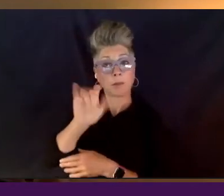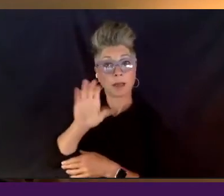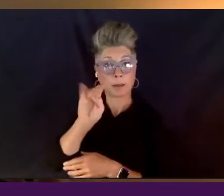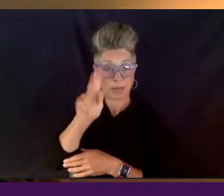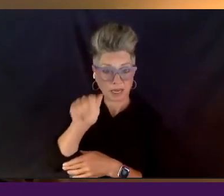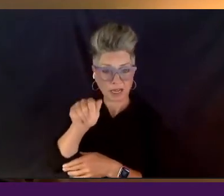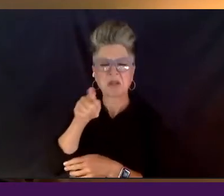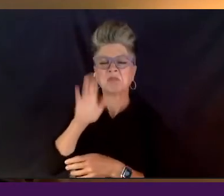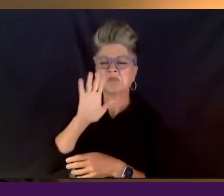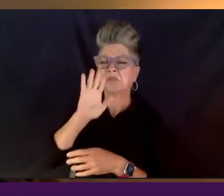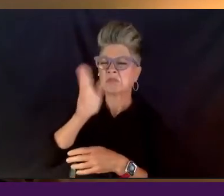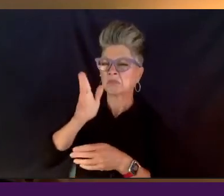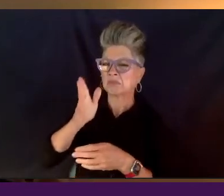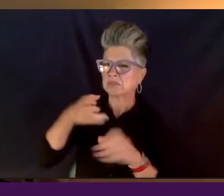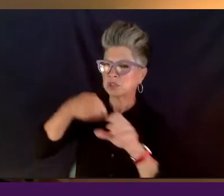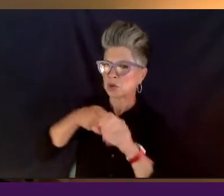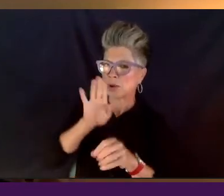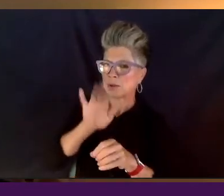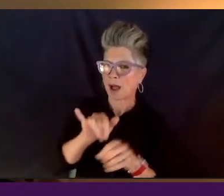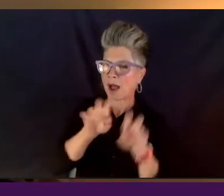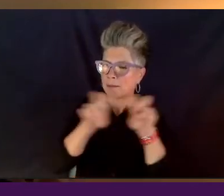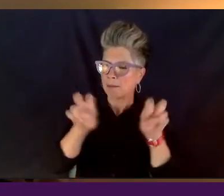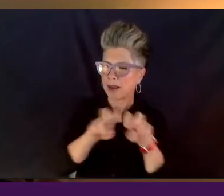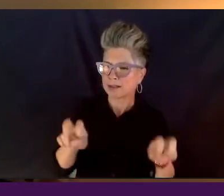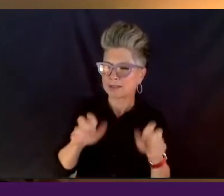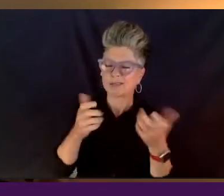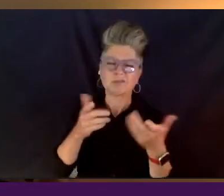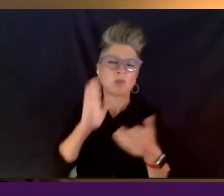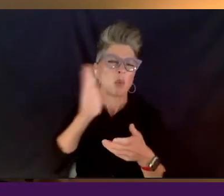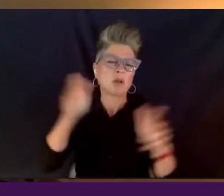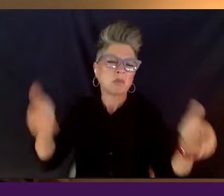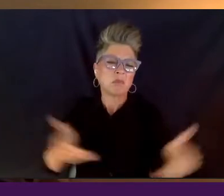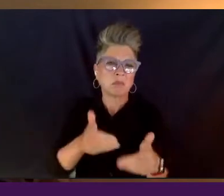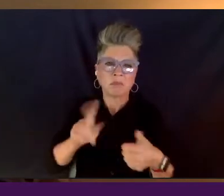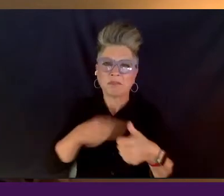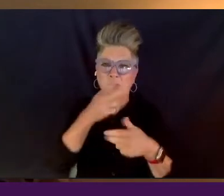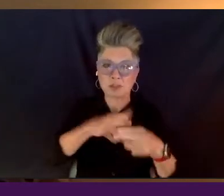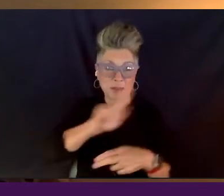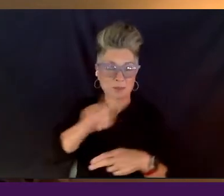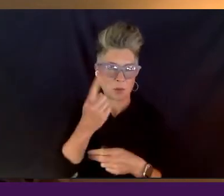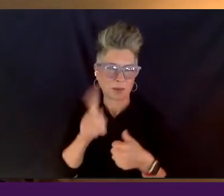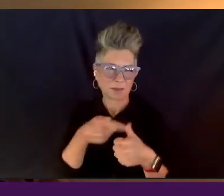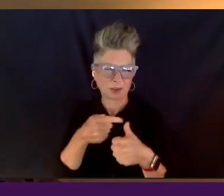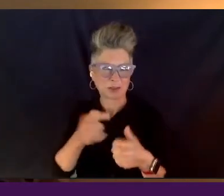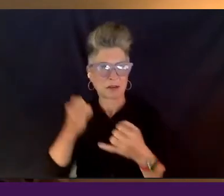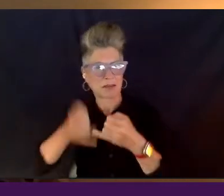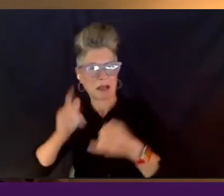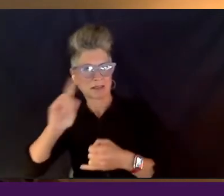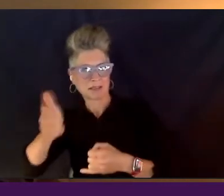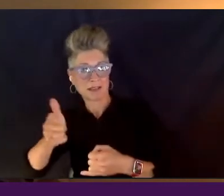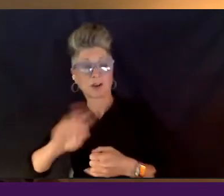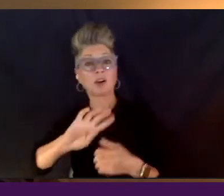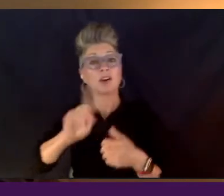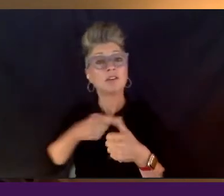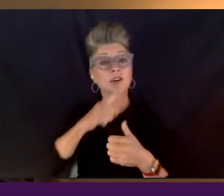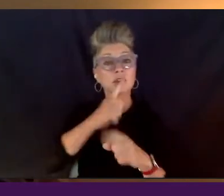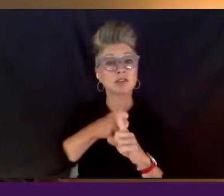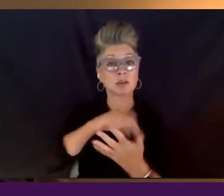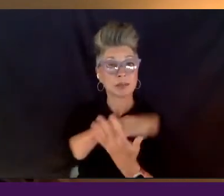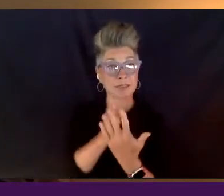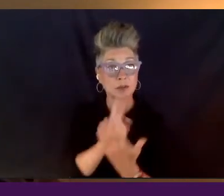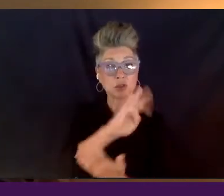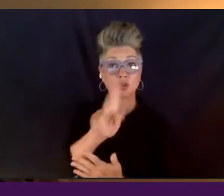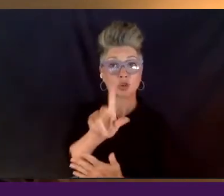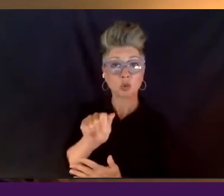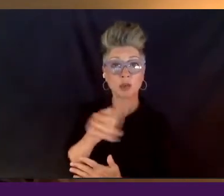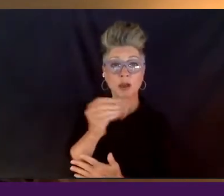first names for now. You'll get fuller introductions from them later. First, from the series, we have Julia and Chris from